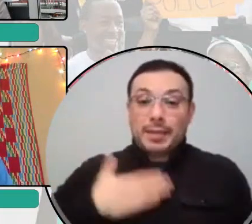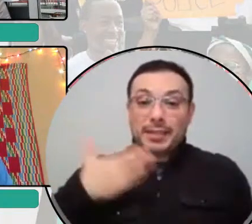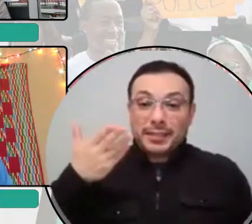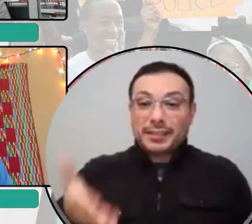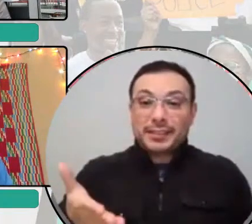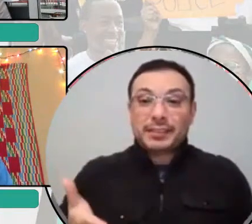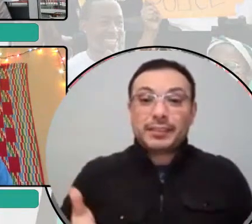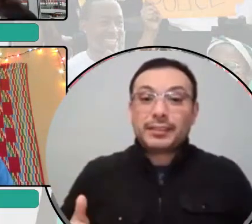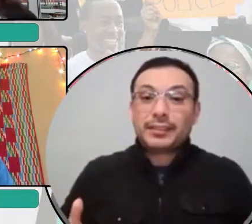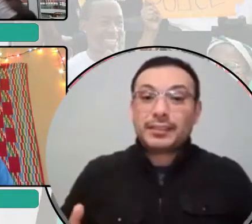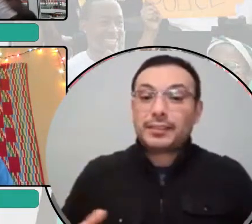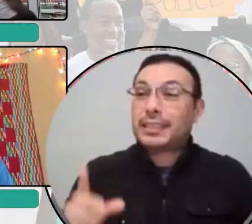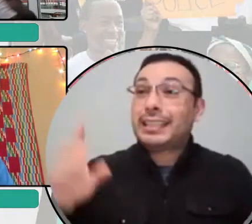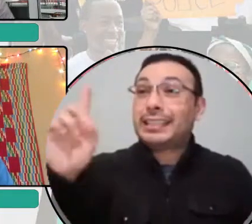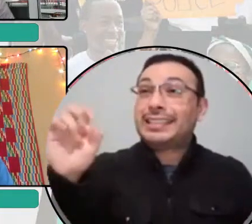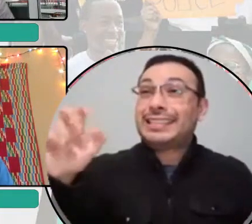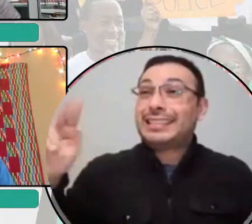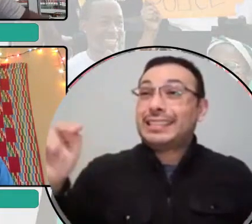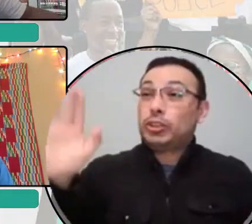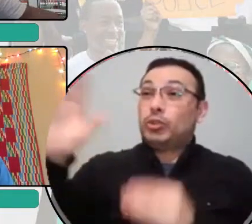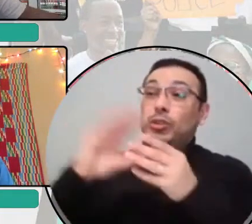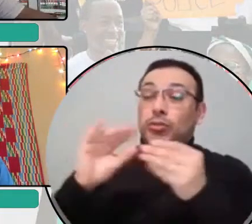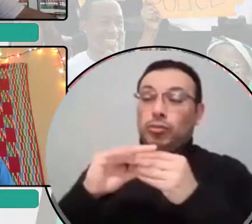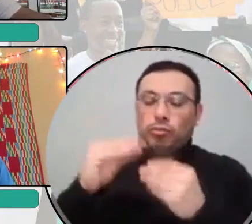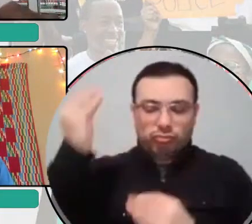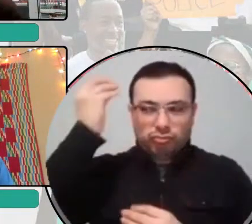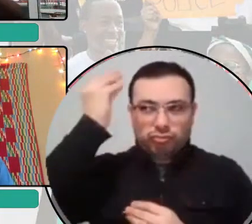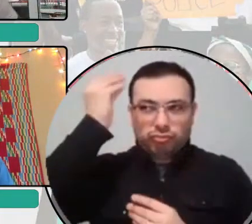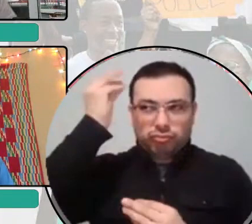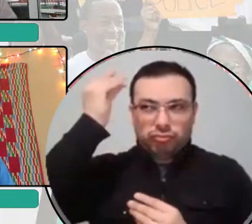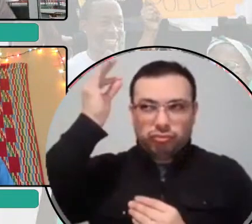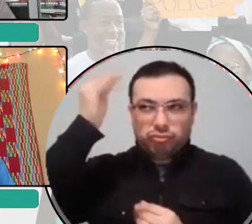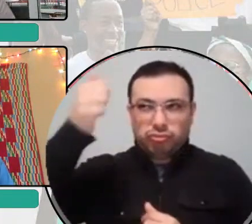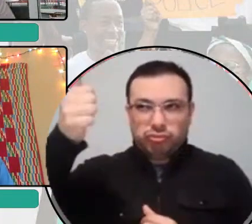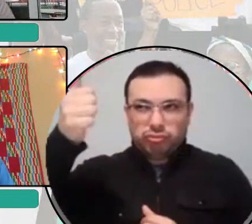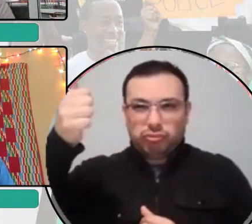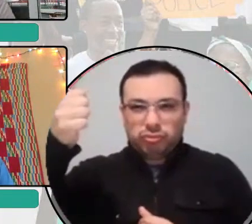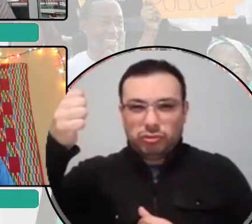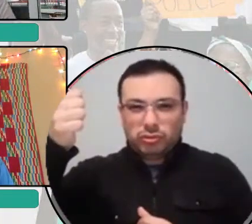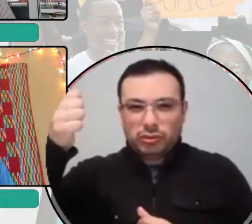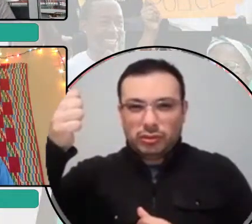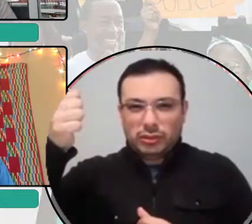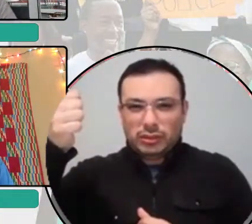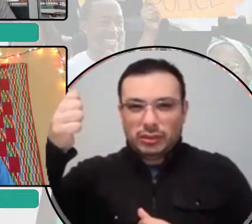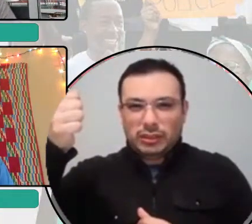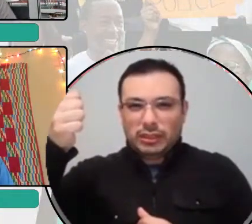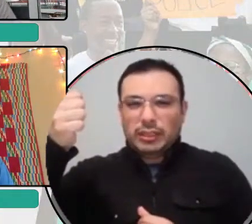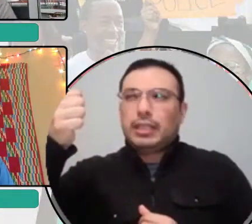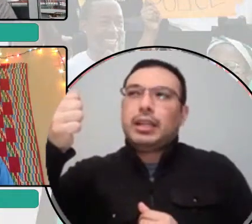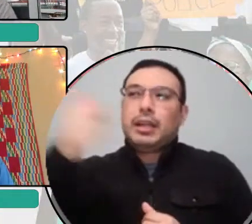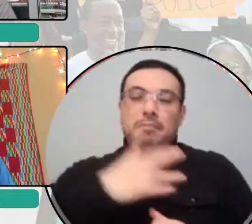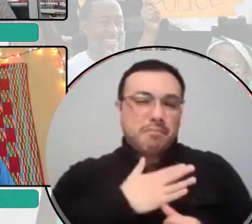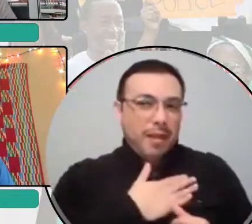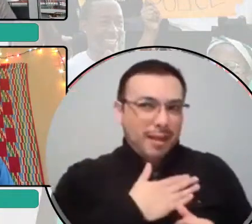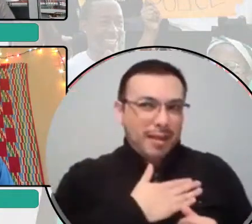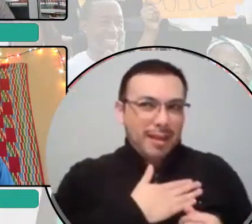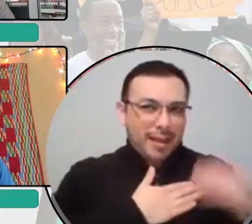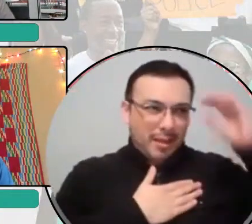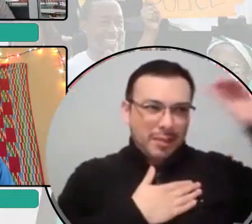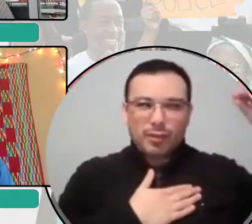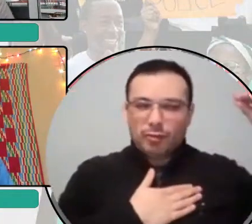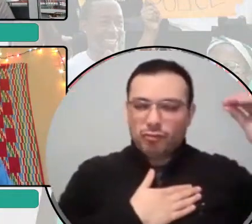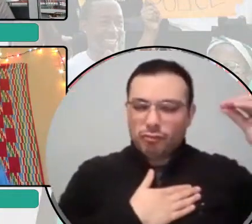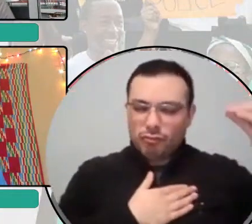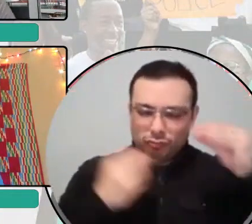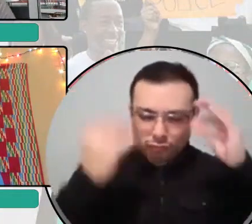given me a lot of stuff to think about and, uh, I'm going to take it back and sort of bash it against my own ideas and see, see what happens. Thank you.